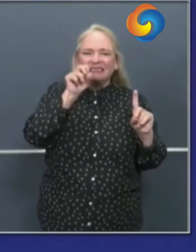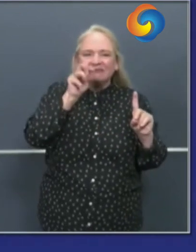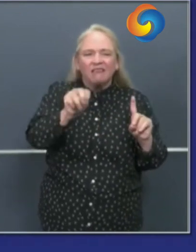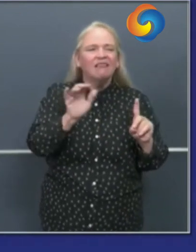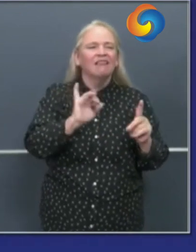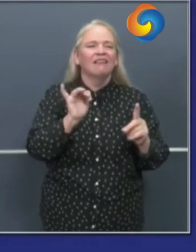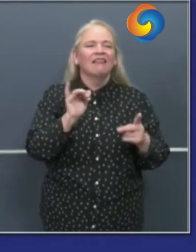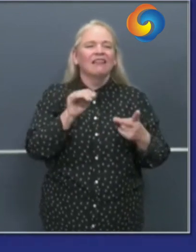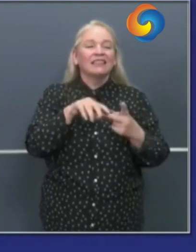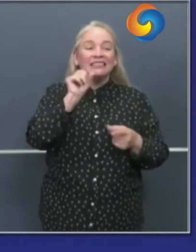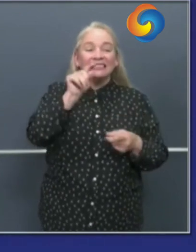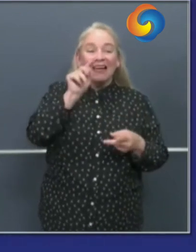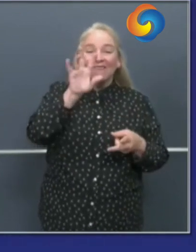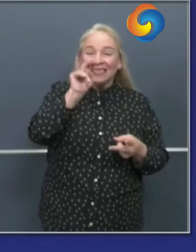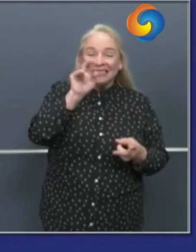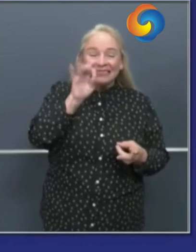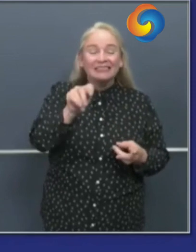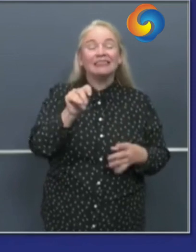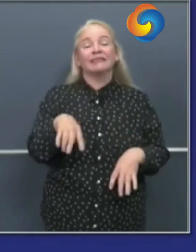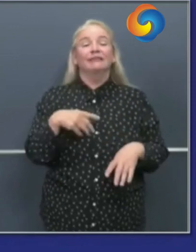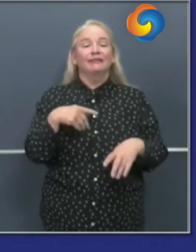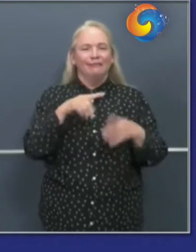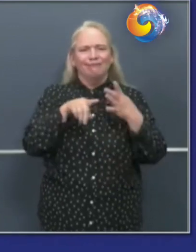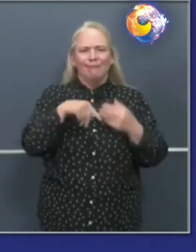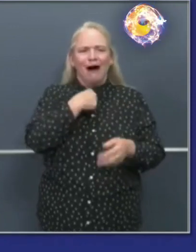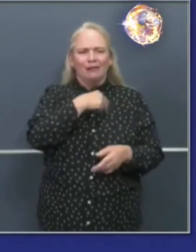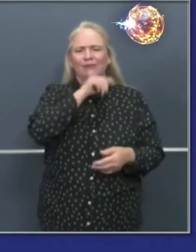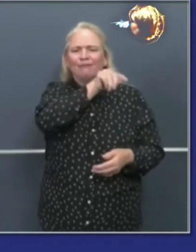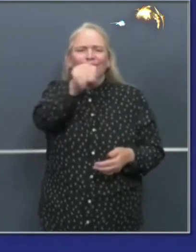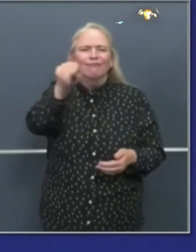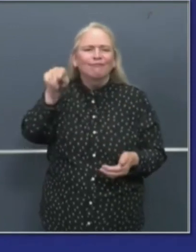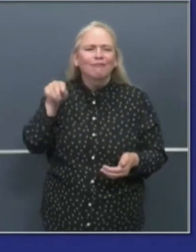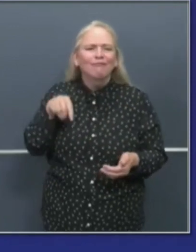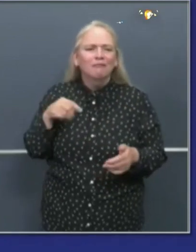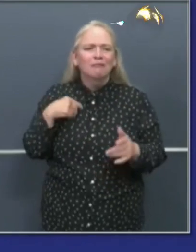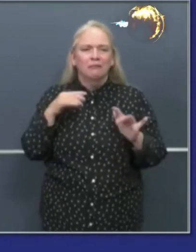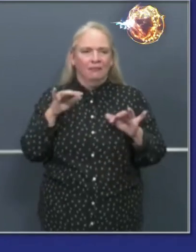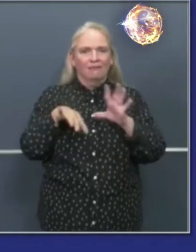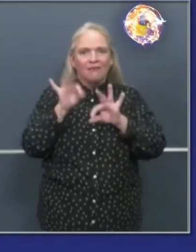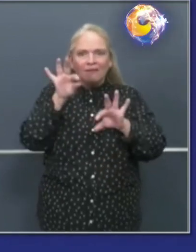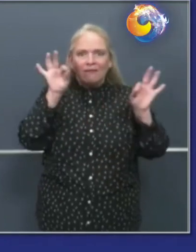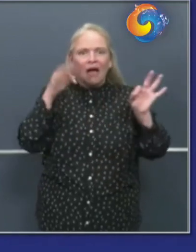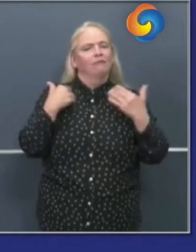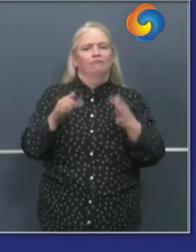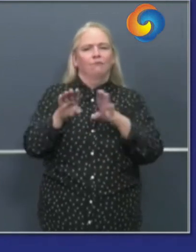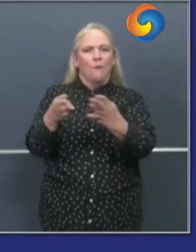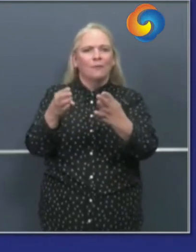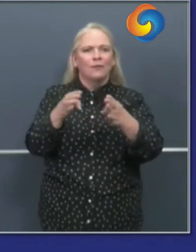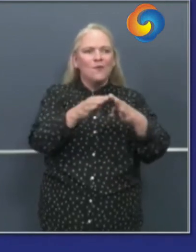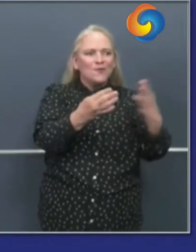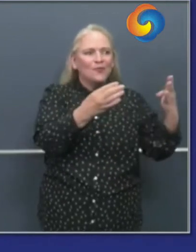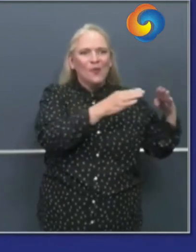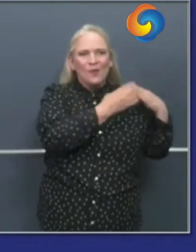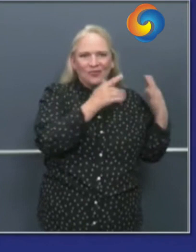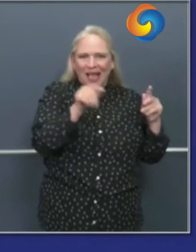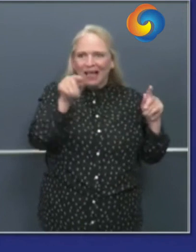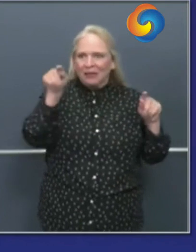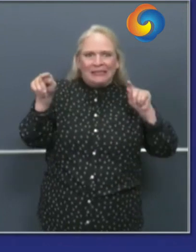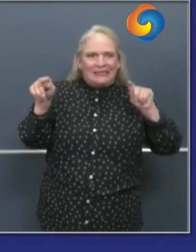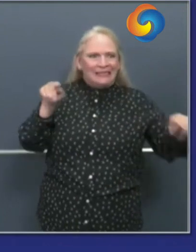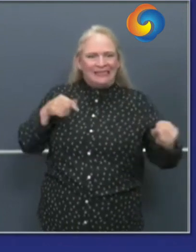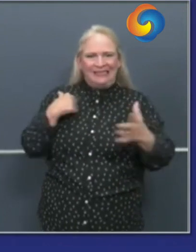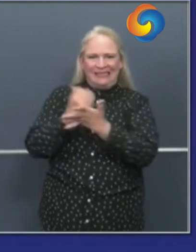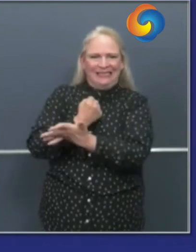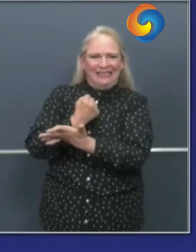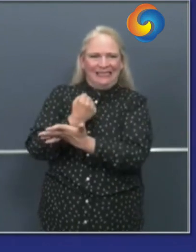we procured sites that are still under contract and fairview and porterville different parts of the state up here in